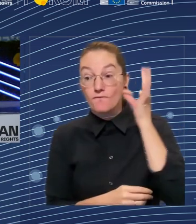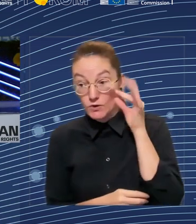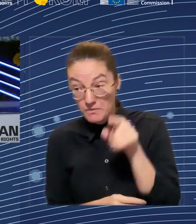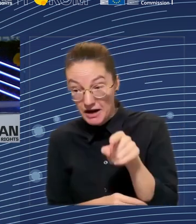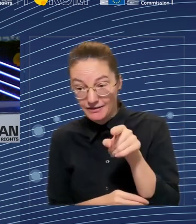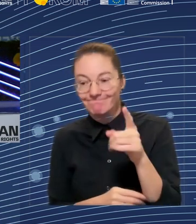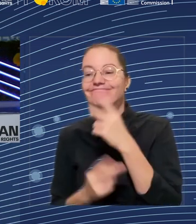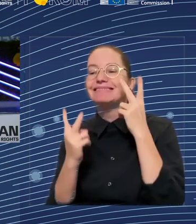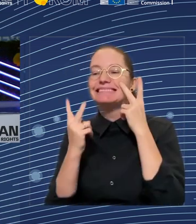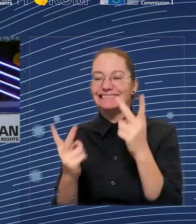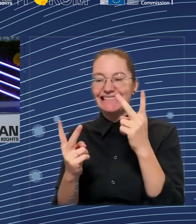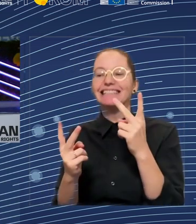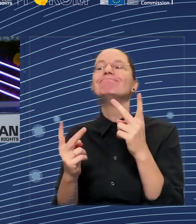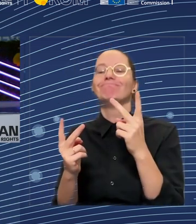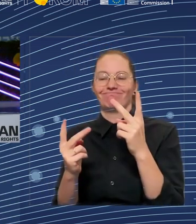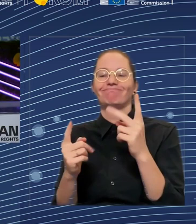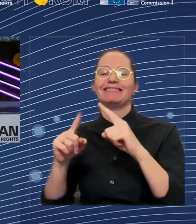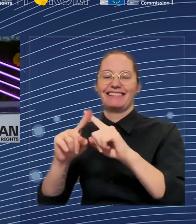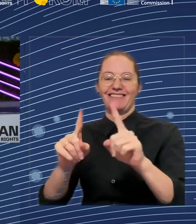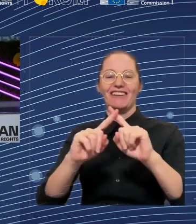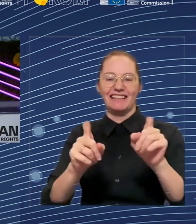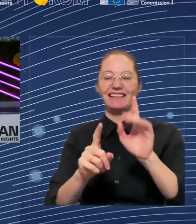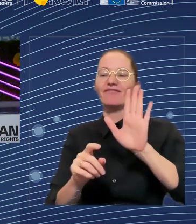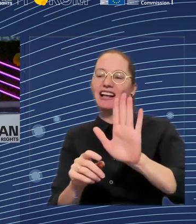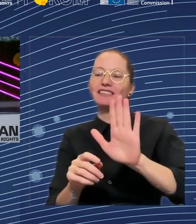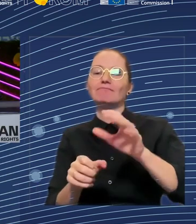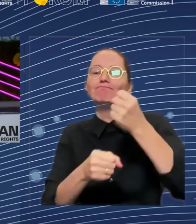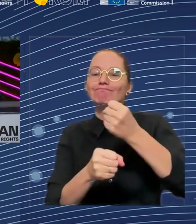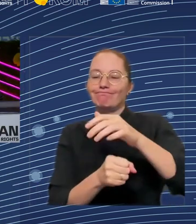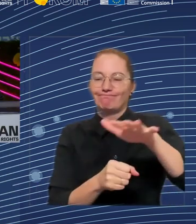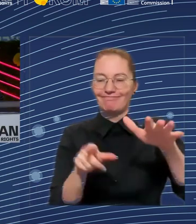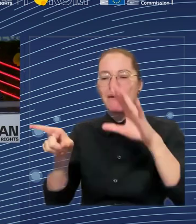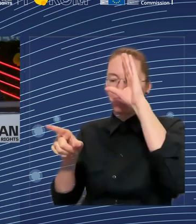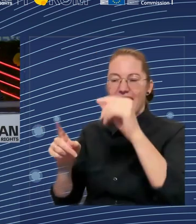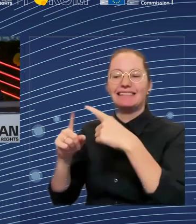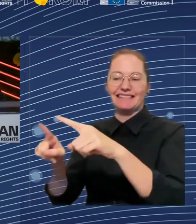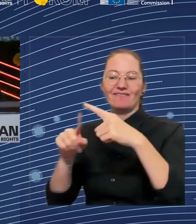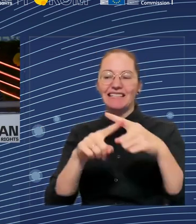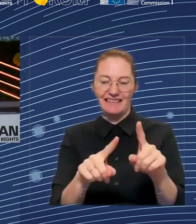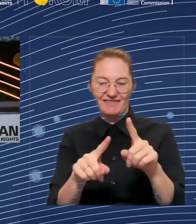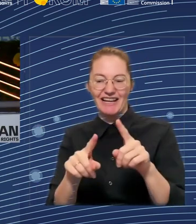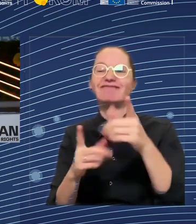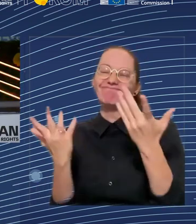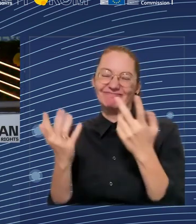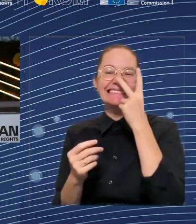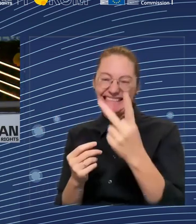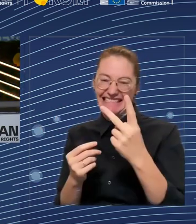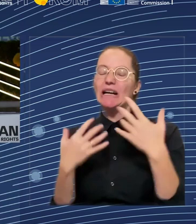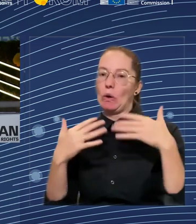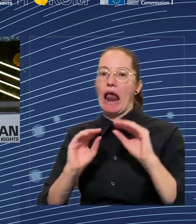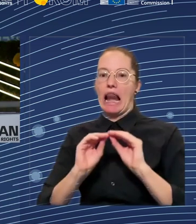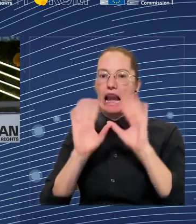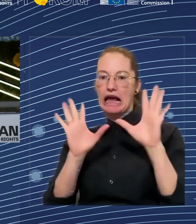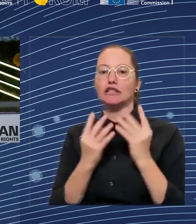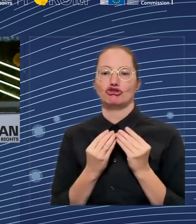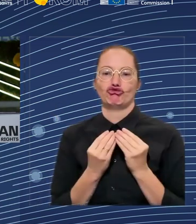either dominated by men or by women. And it's only 14 percent of the shortage of occupations that